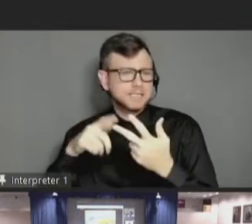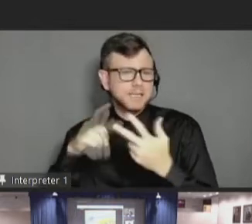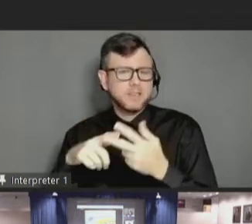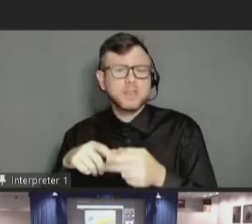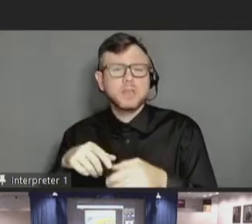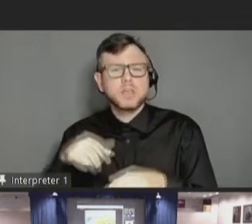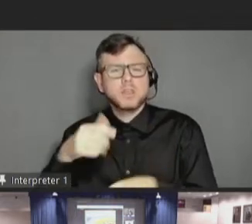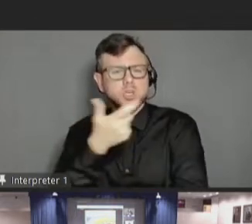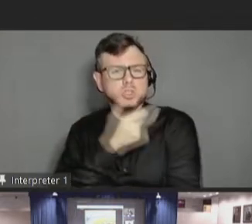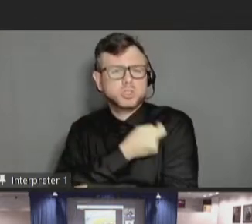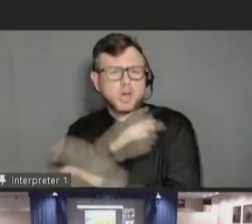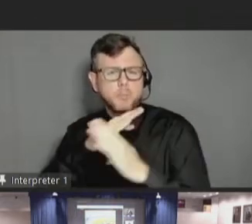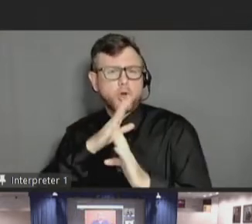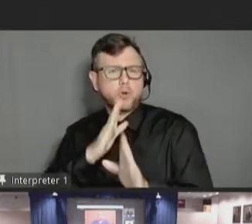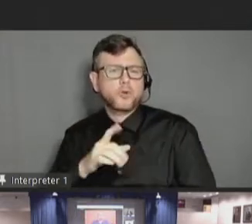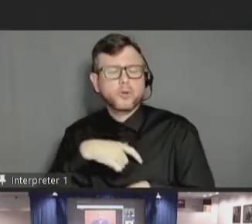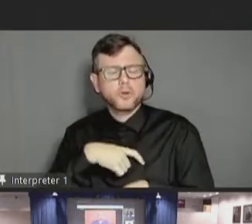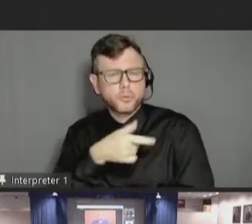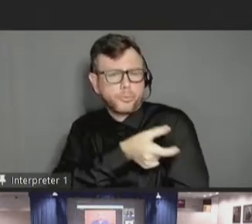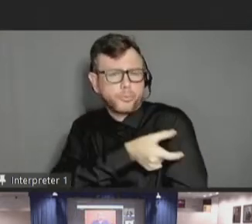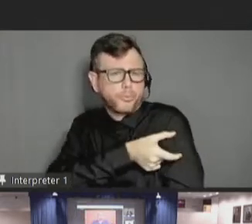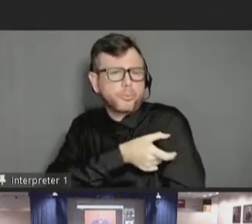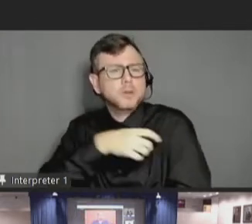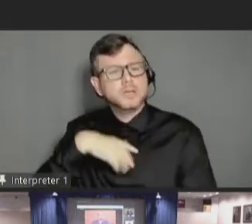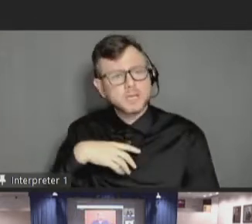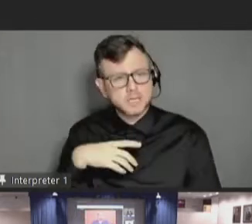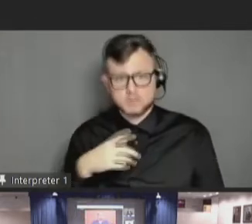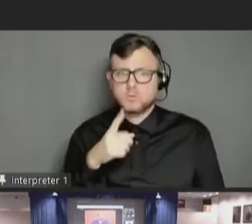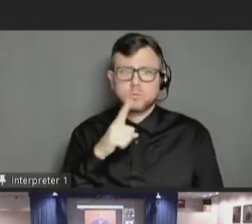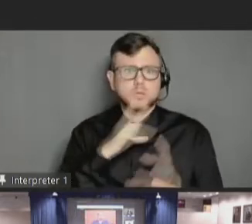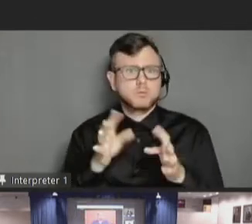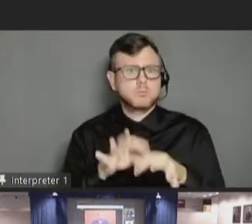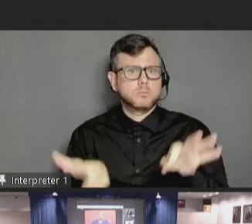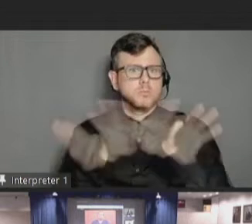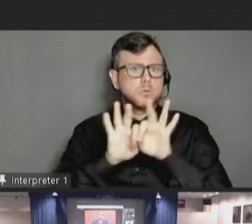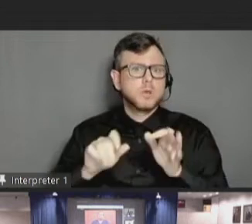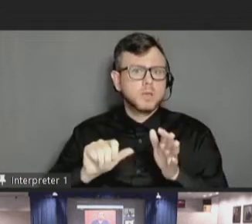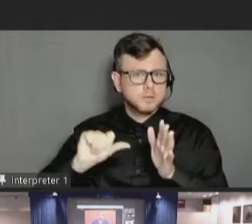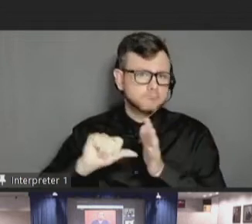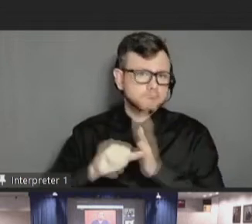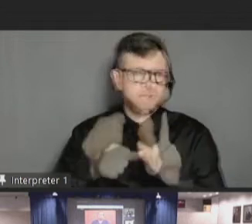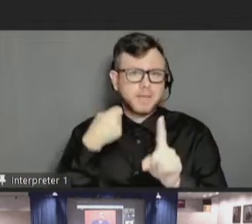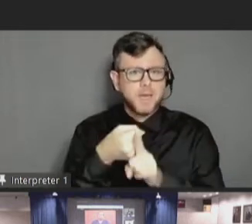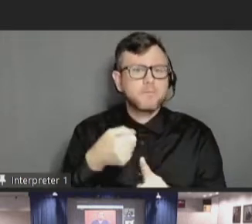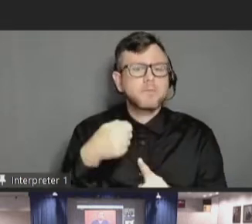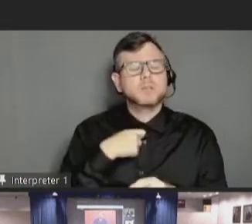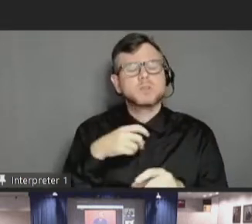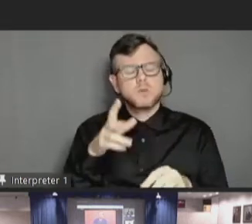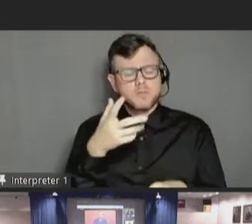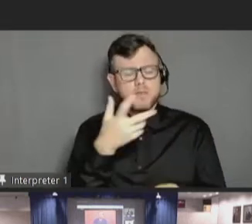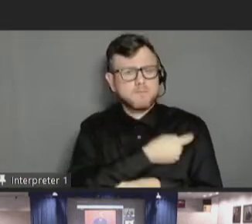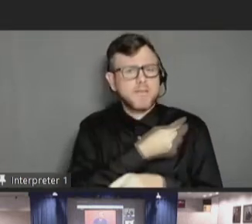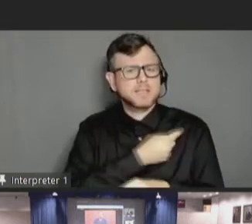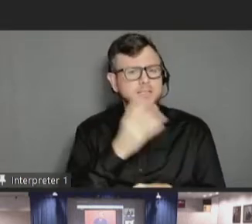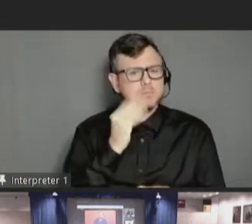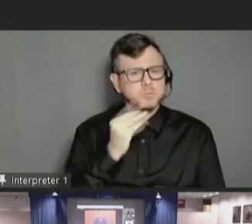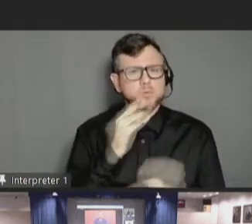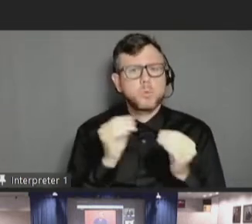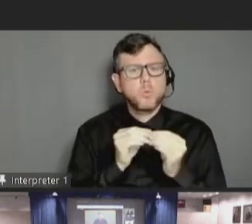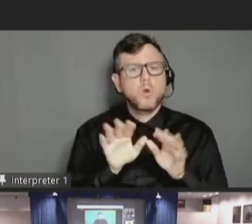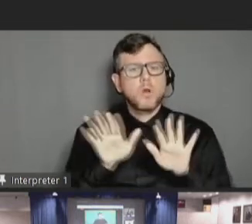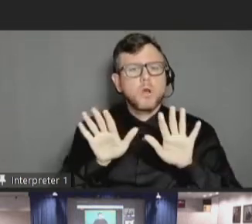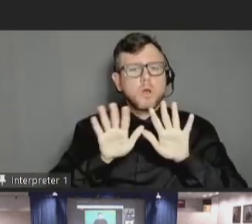made a huge difference and making the experience of getting a vaccine so much more calm and a positive experience.